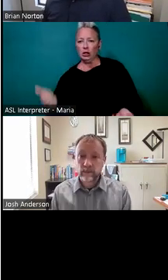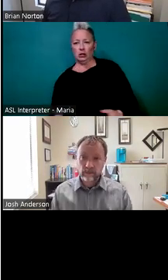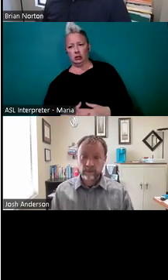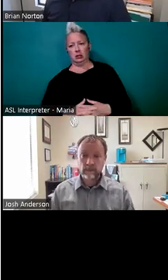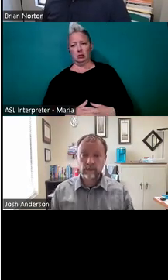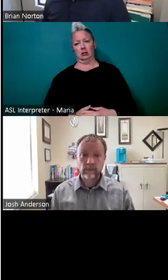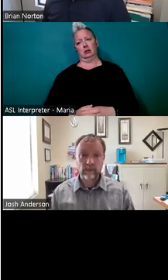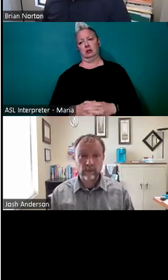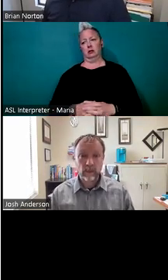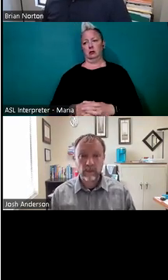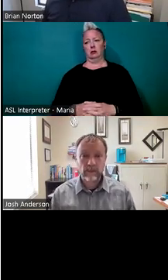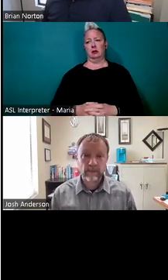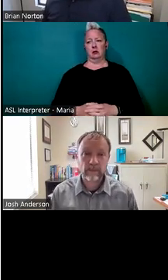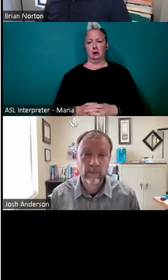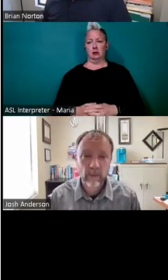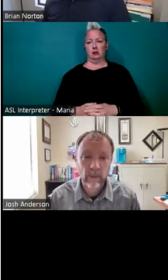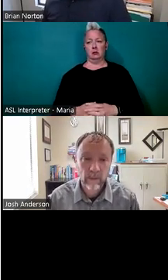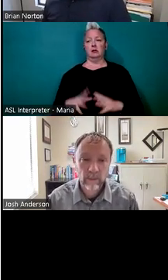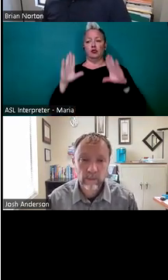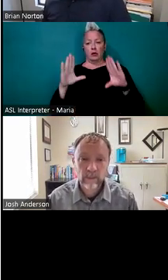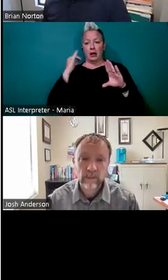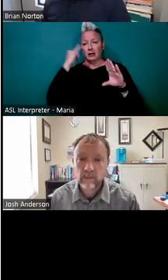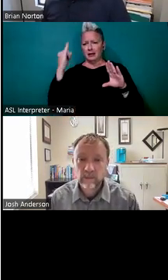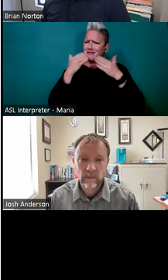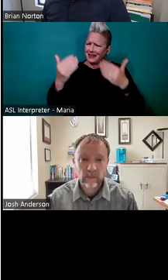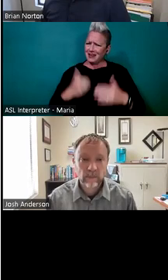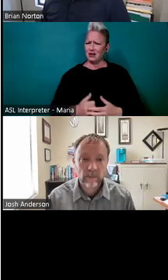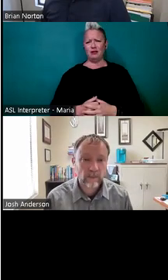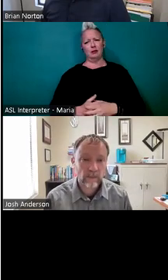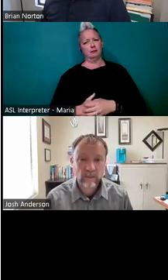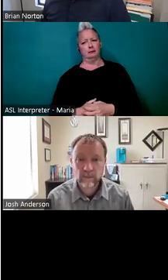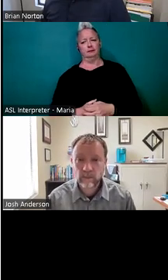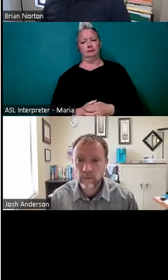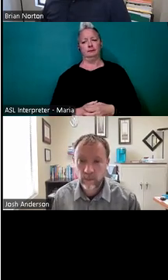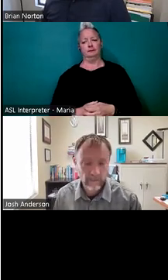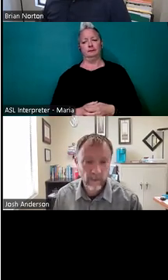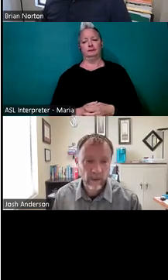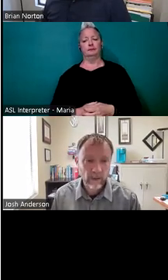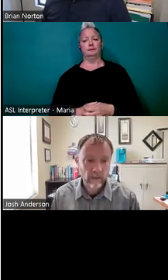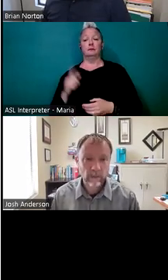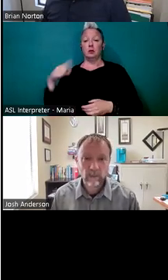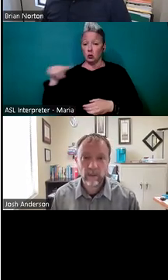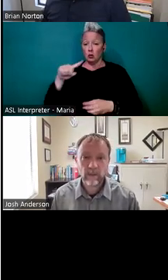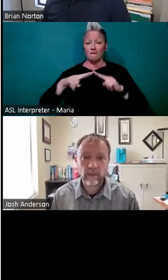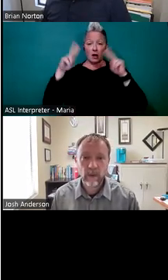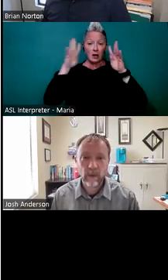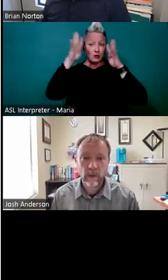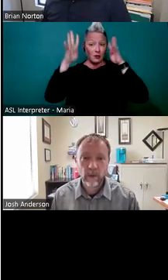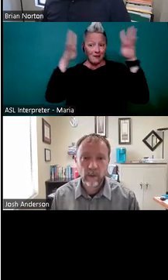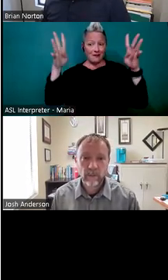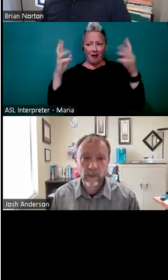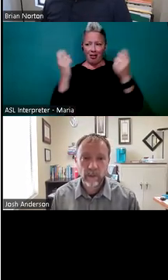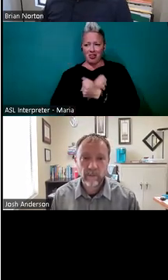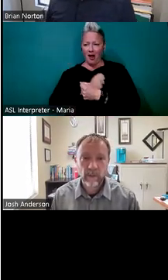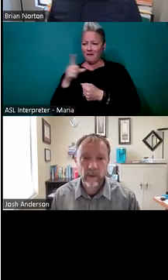great, great solutions, um, for this particular session. Thank you guys. Um, you guys are very creative. Um, and I love